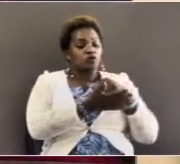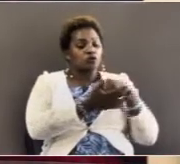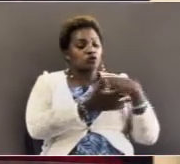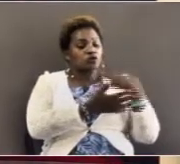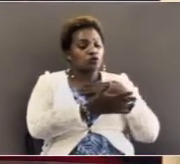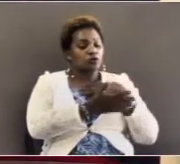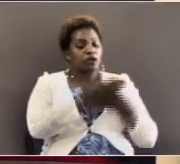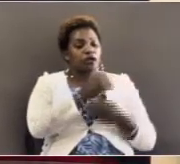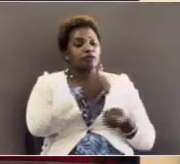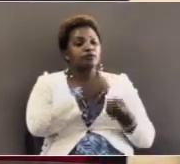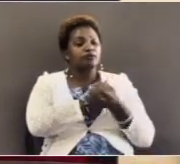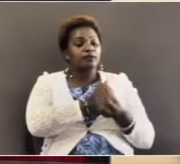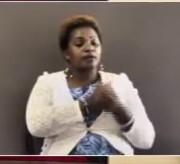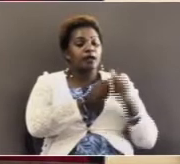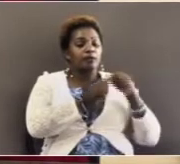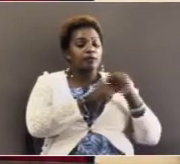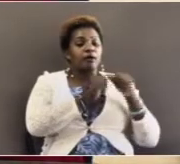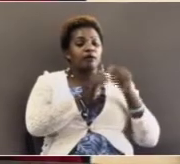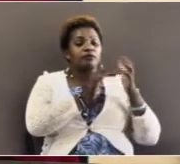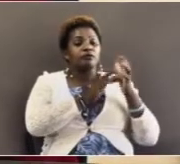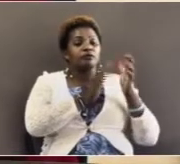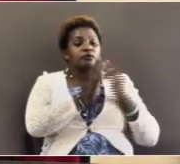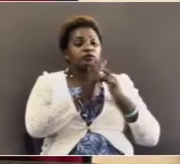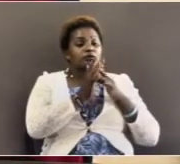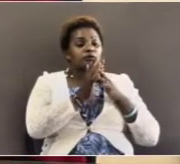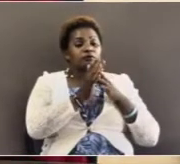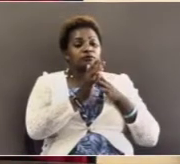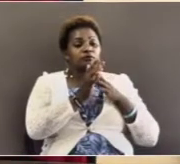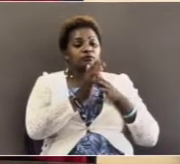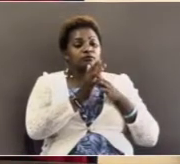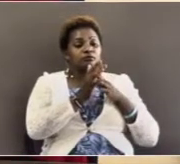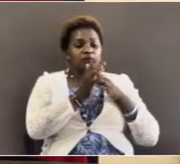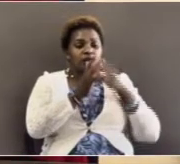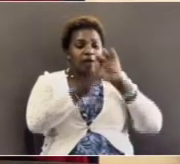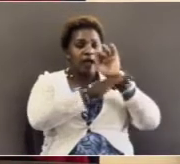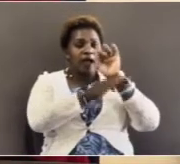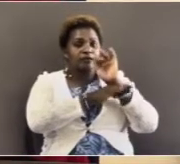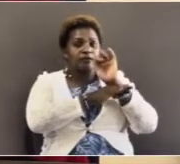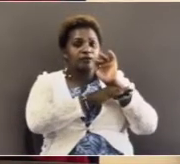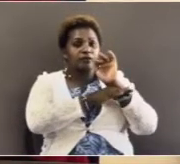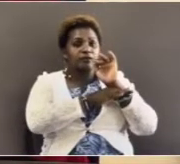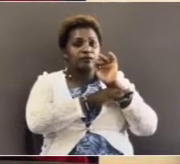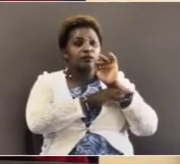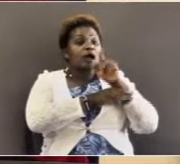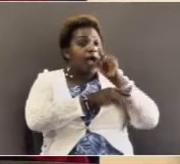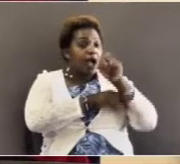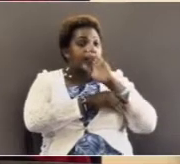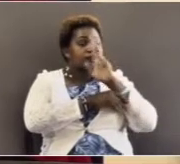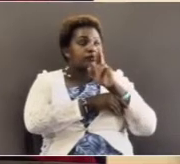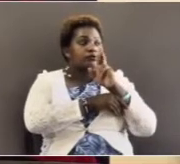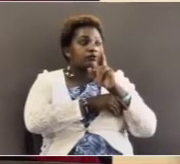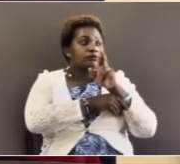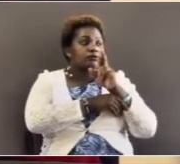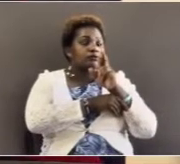and he asked him, Are you,